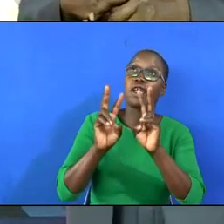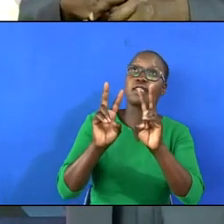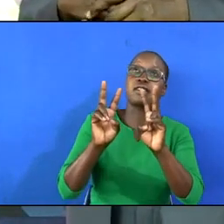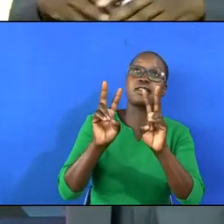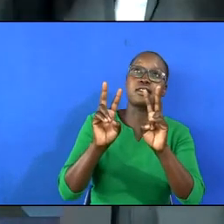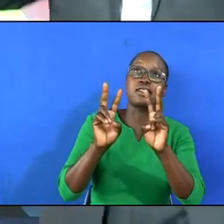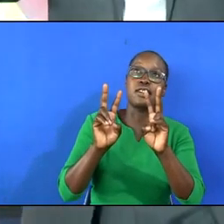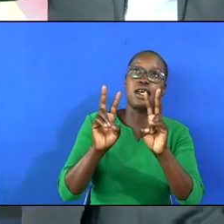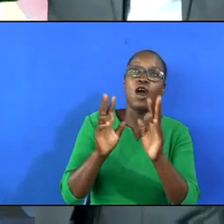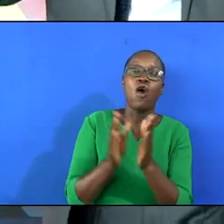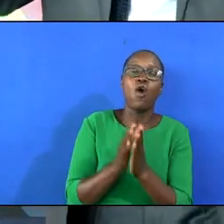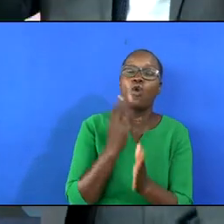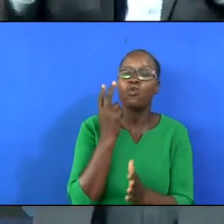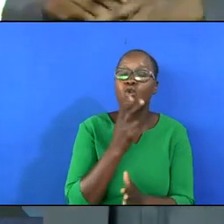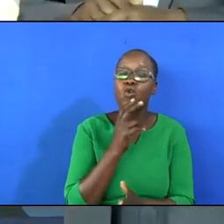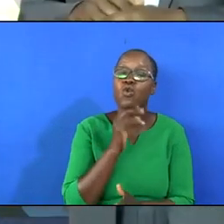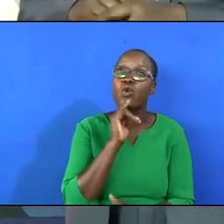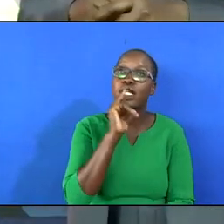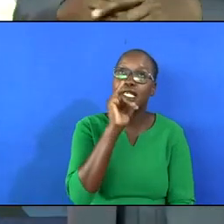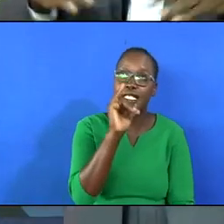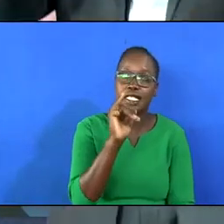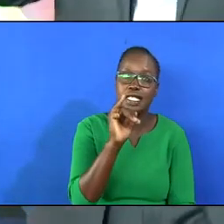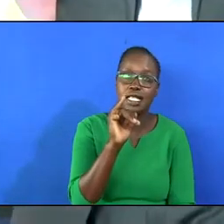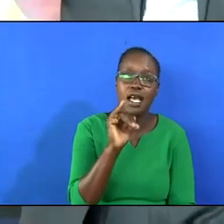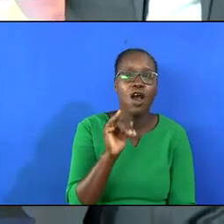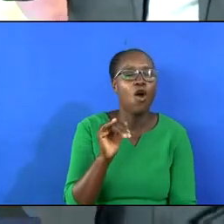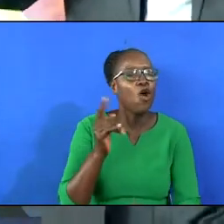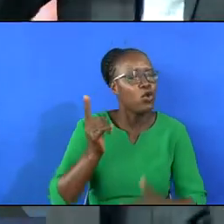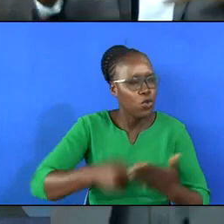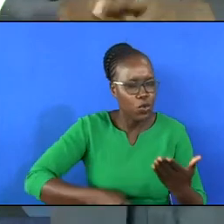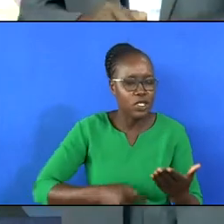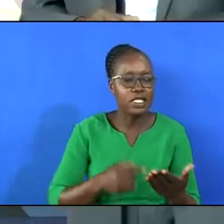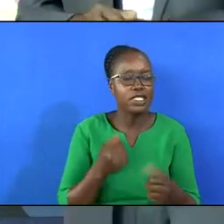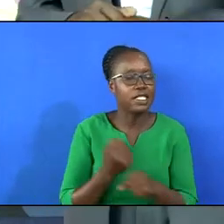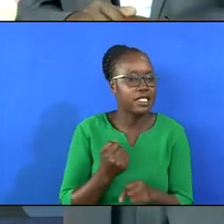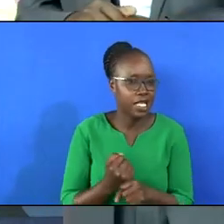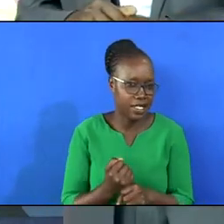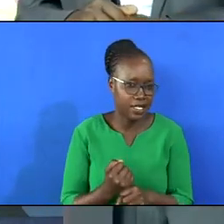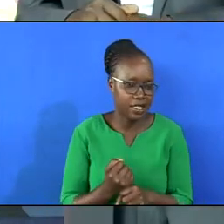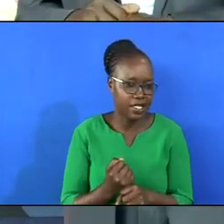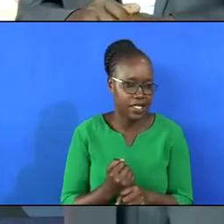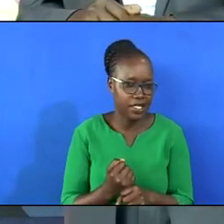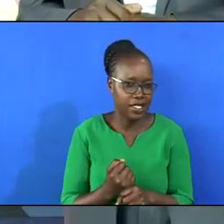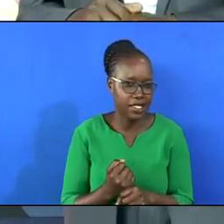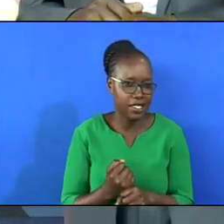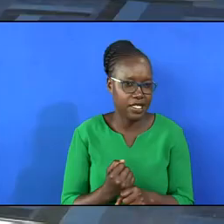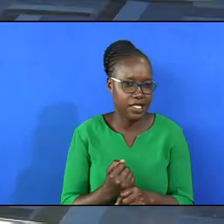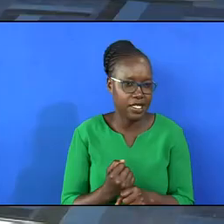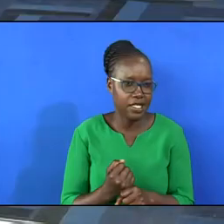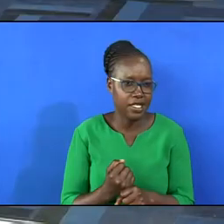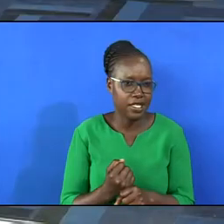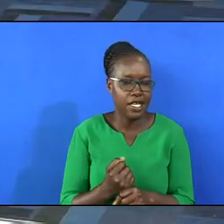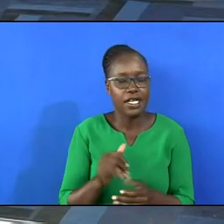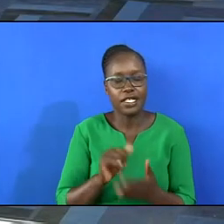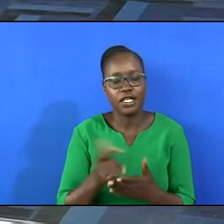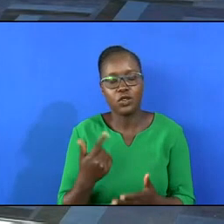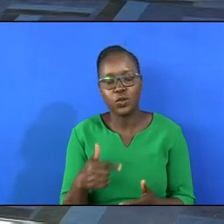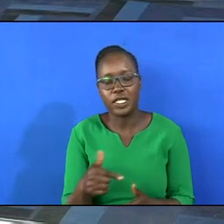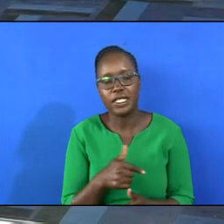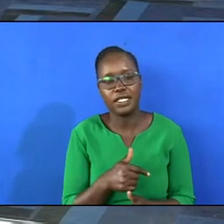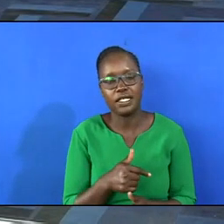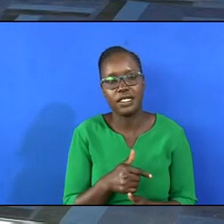on who he is, on what he has done, that we